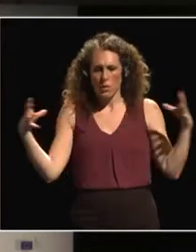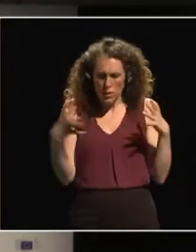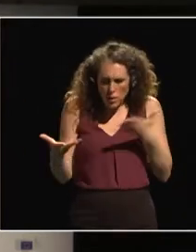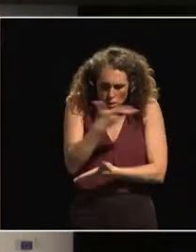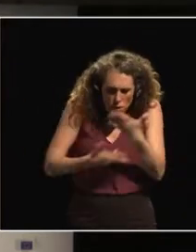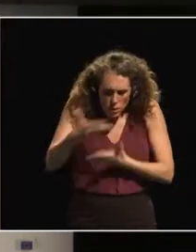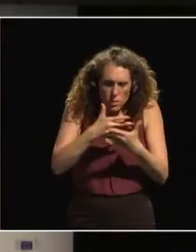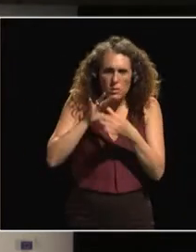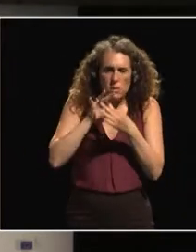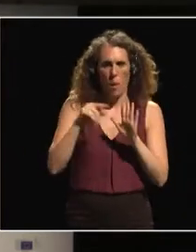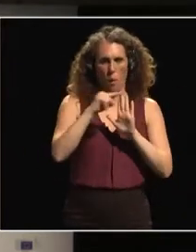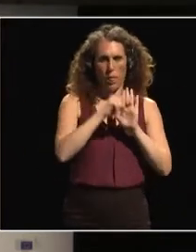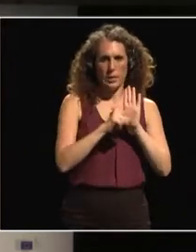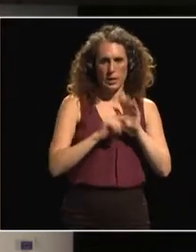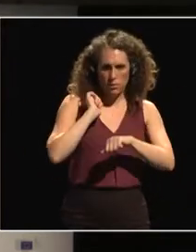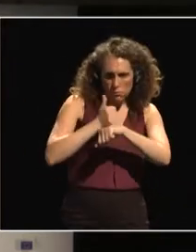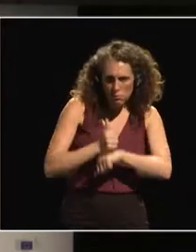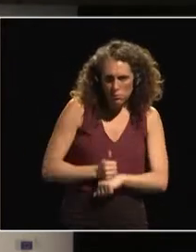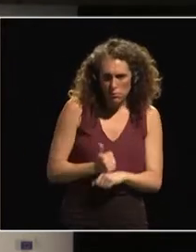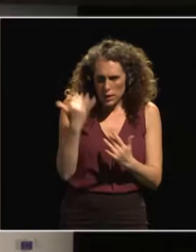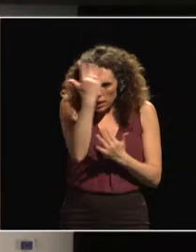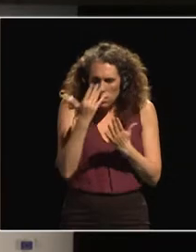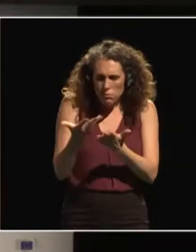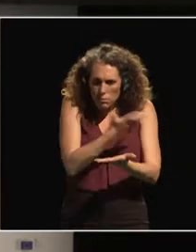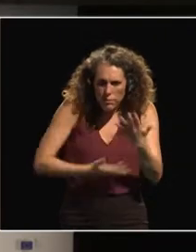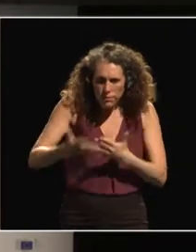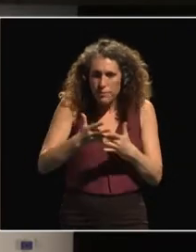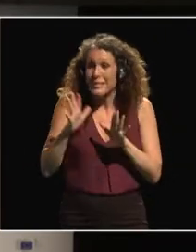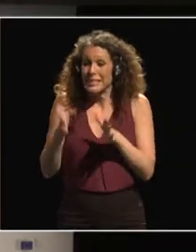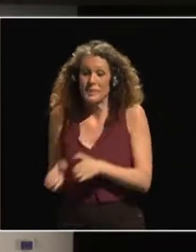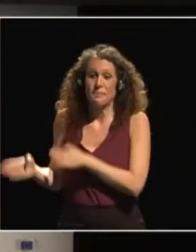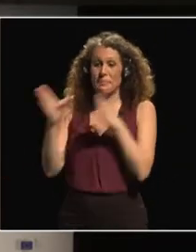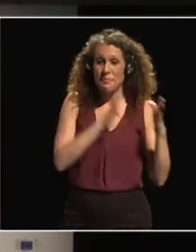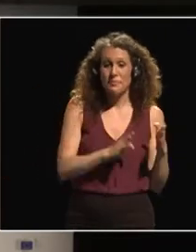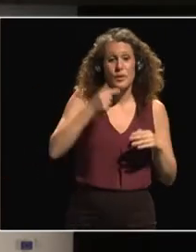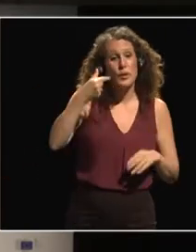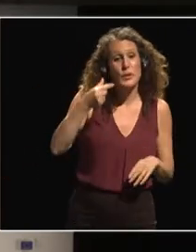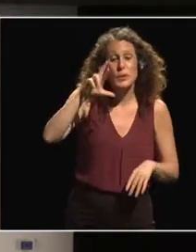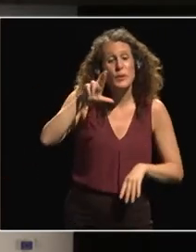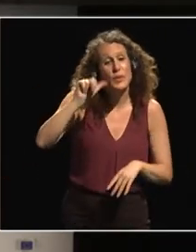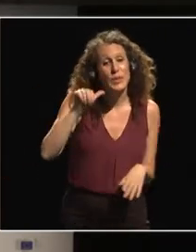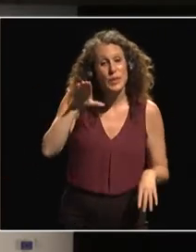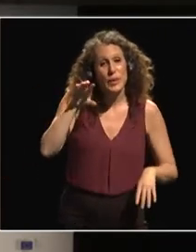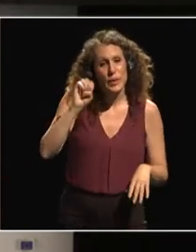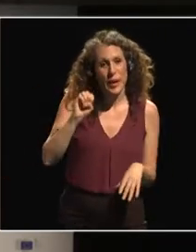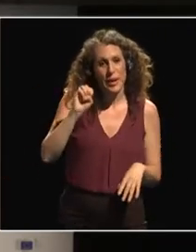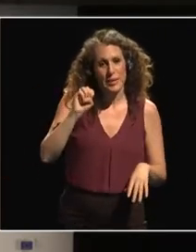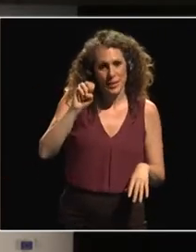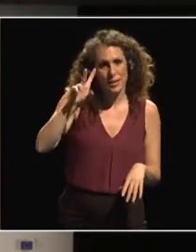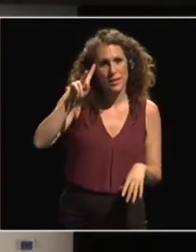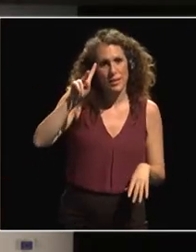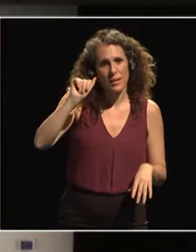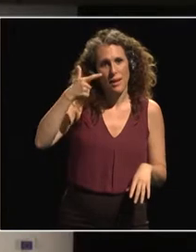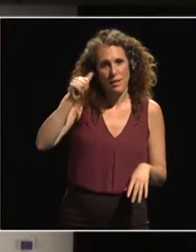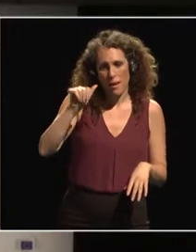think tank. Finally, we have Grace Banda on my right here. She's a young African leader